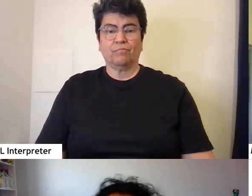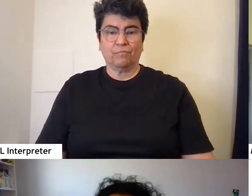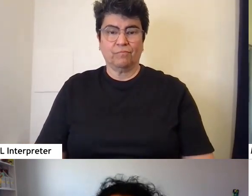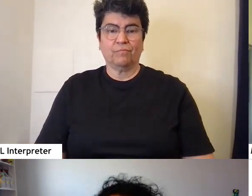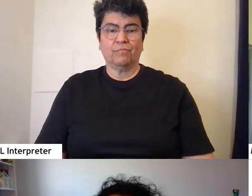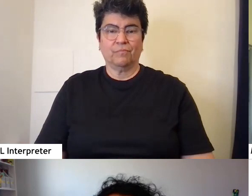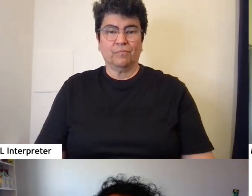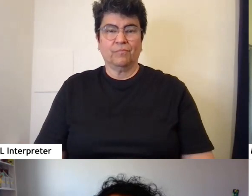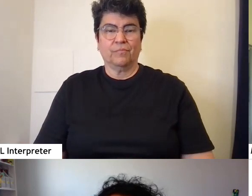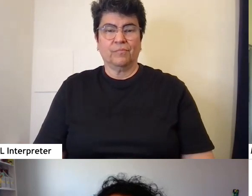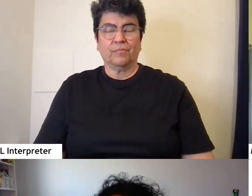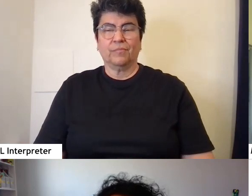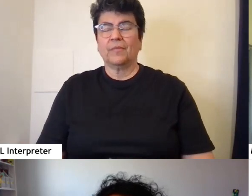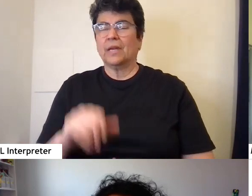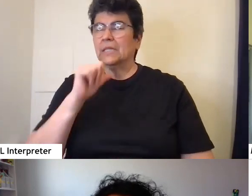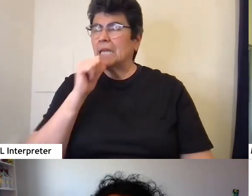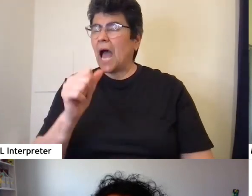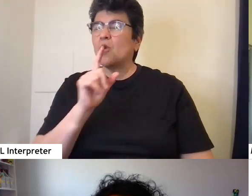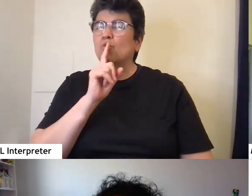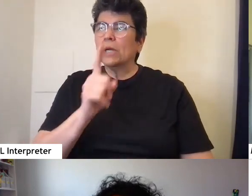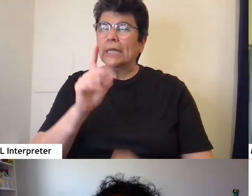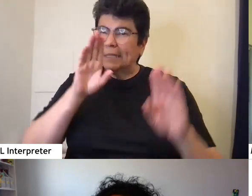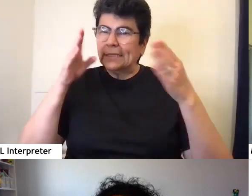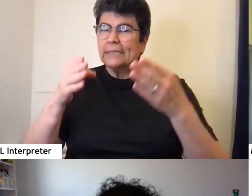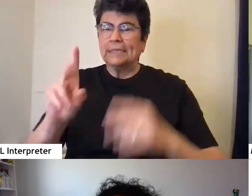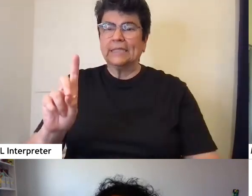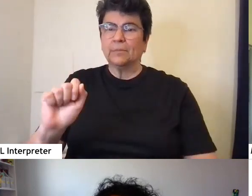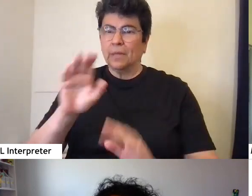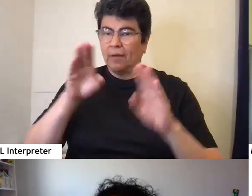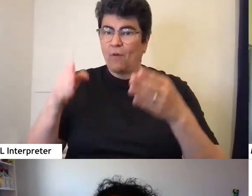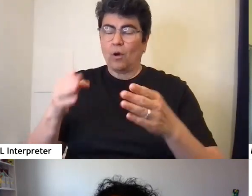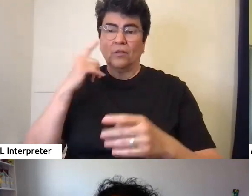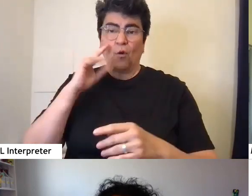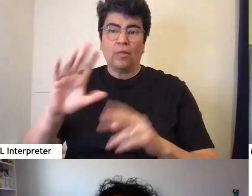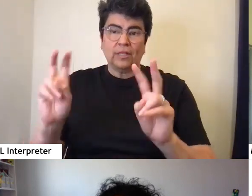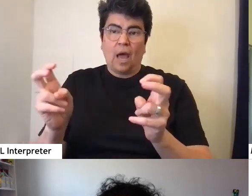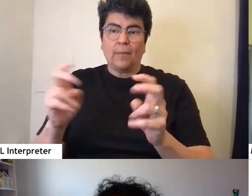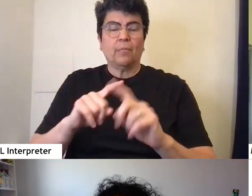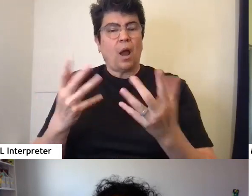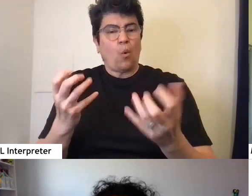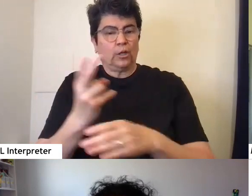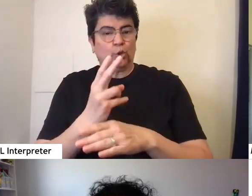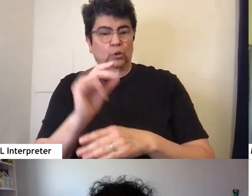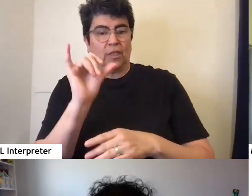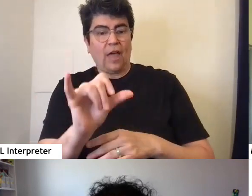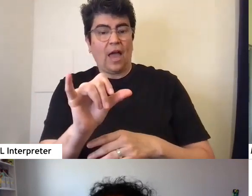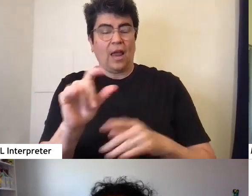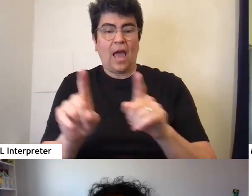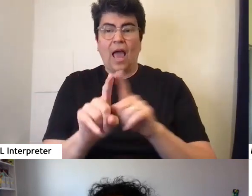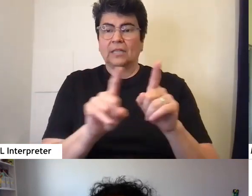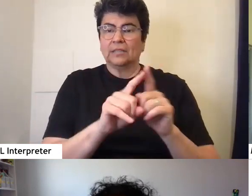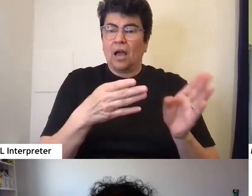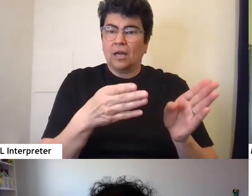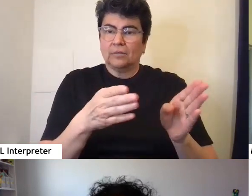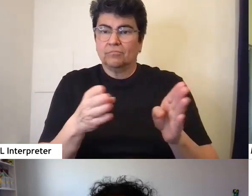not necessarily disability-focused in its topics, but I wanted to use this one as a segue